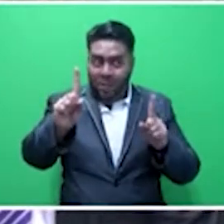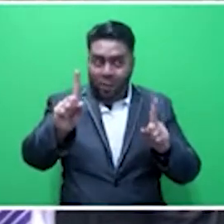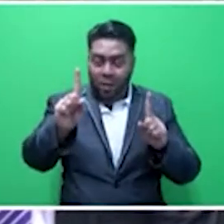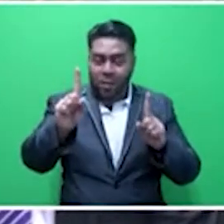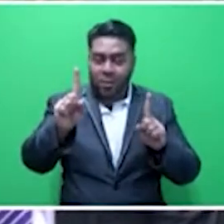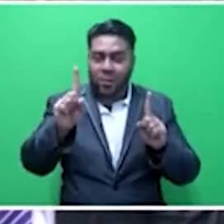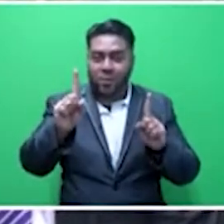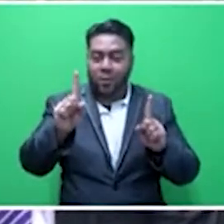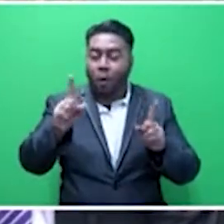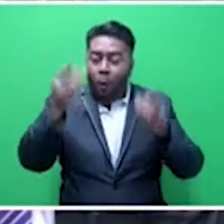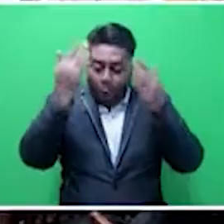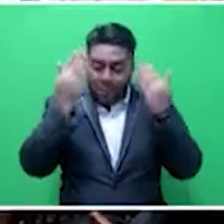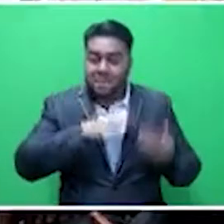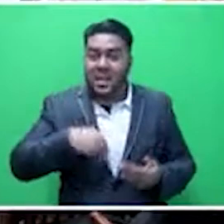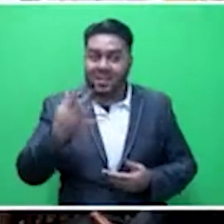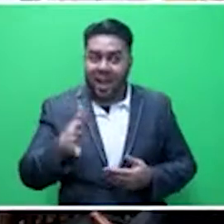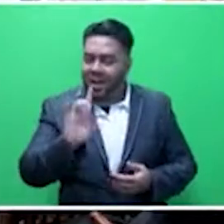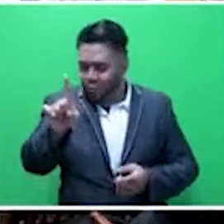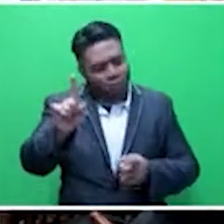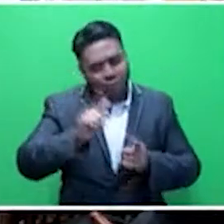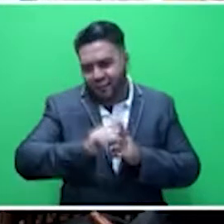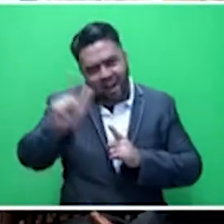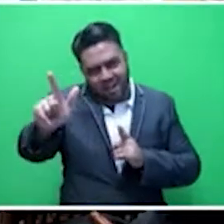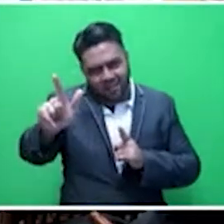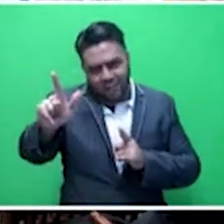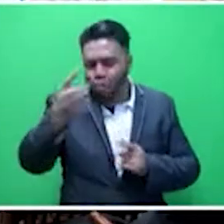Minister, now you have gone too far.